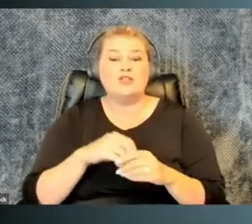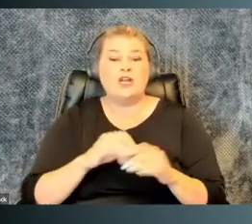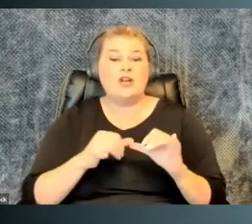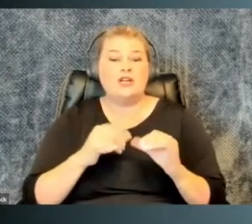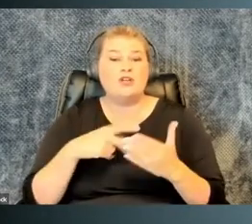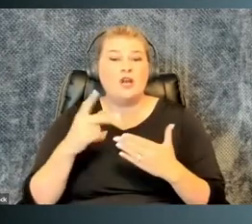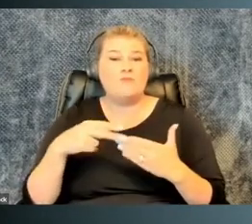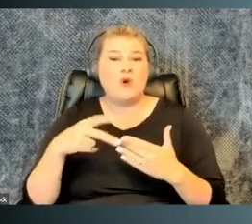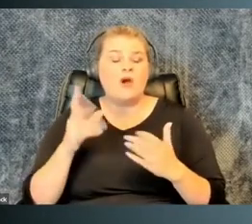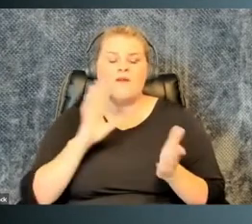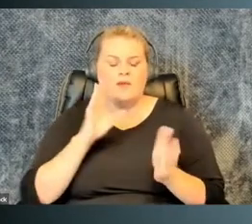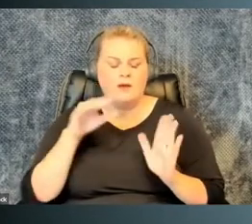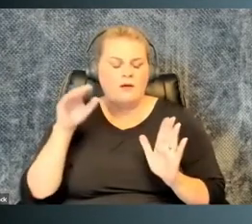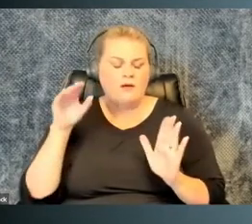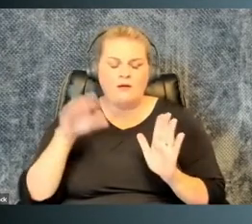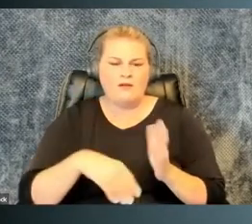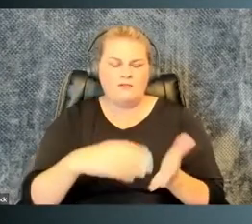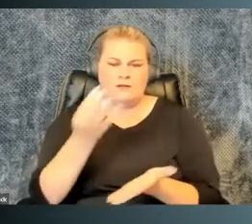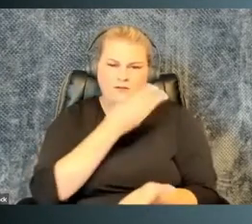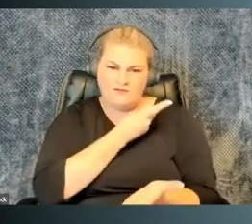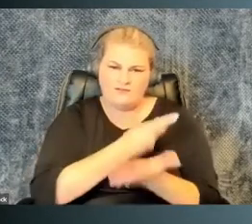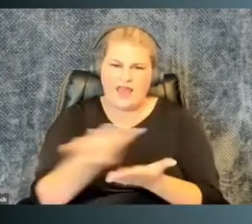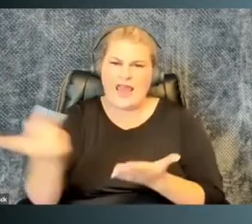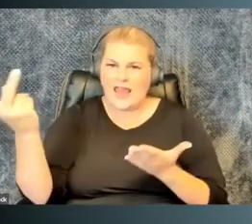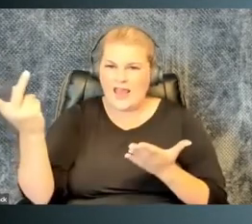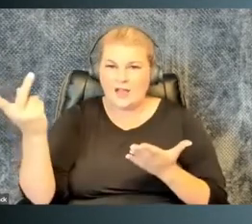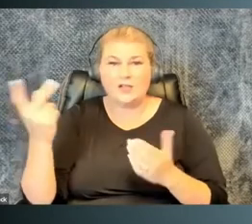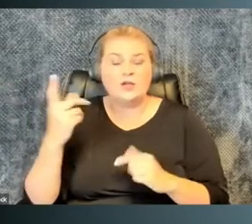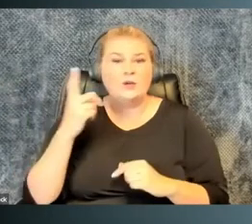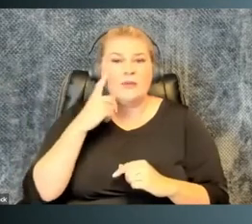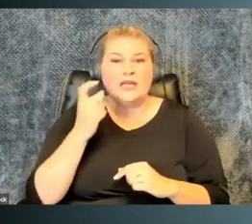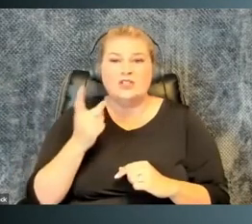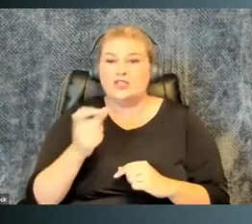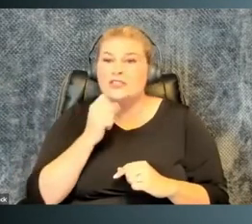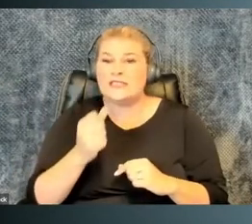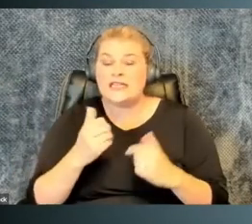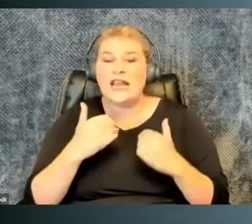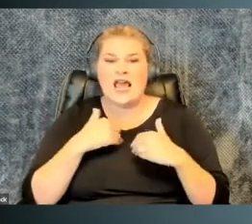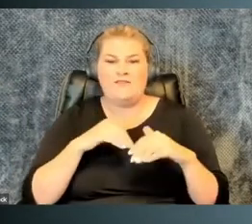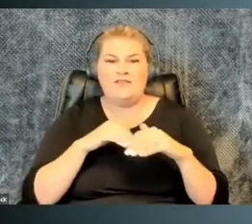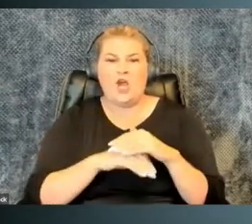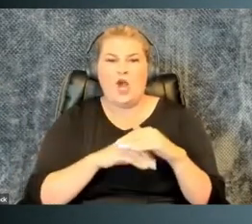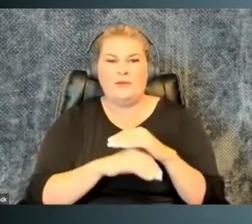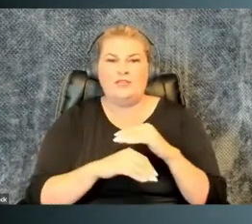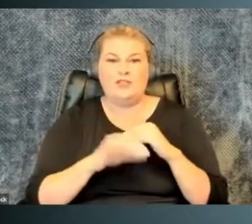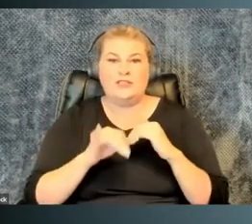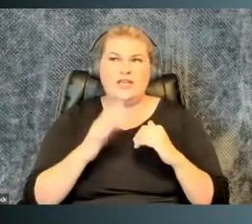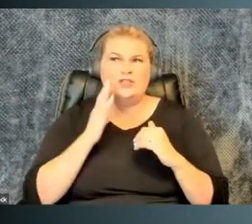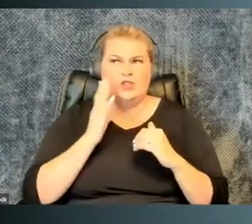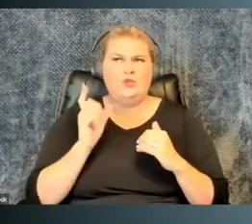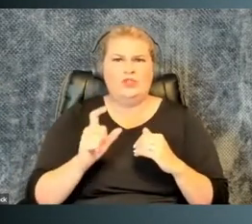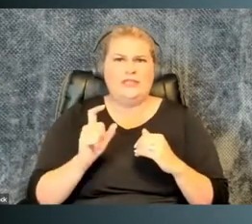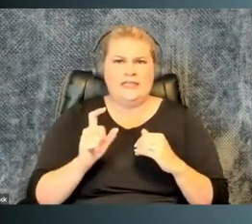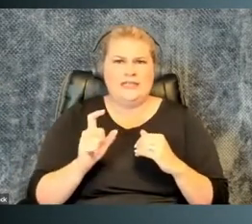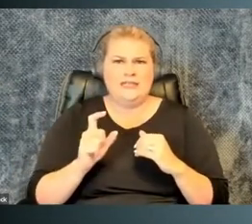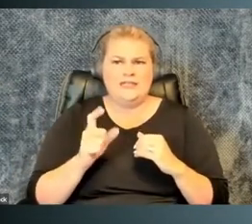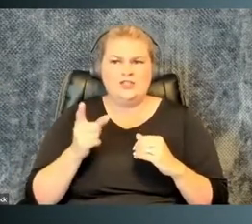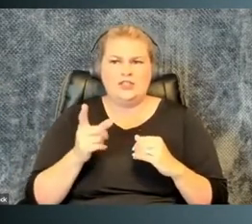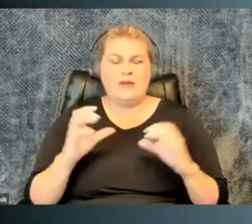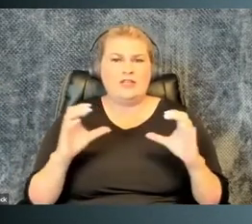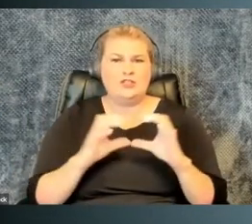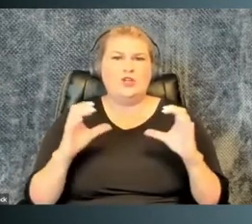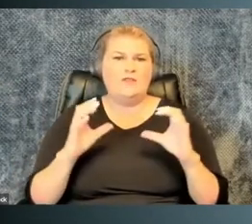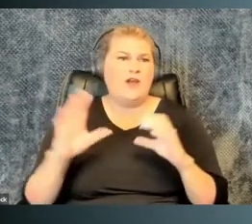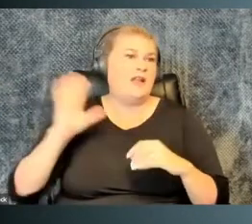She bombed her first semester in her engineering program because she didn't have the accommodations